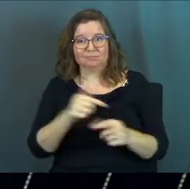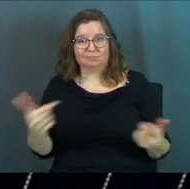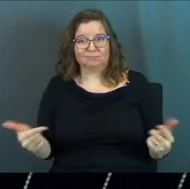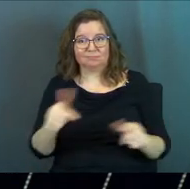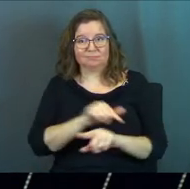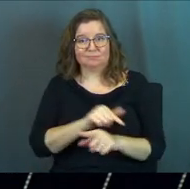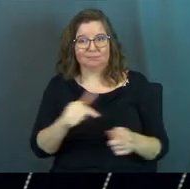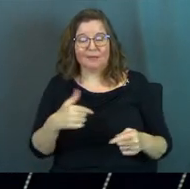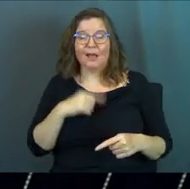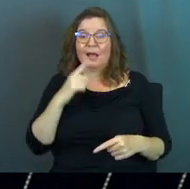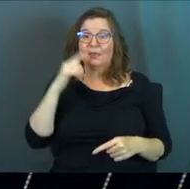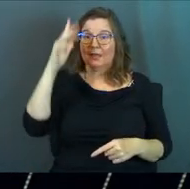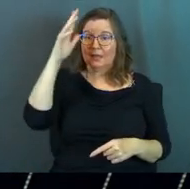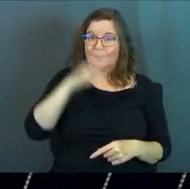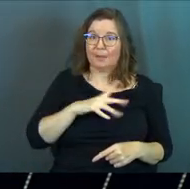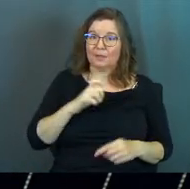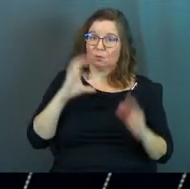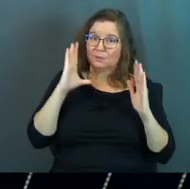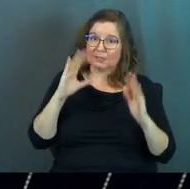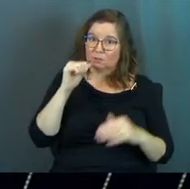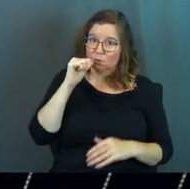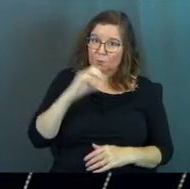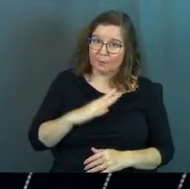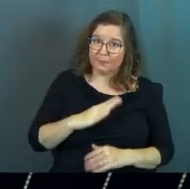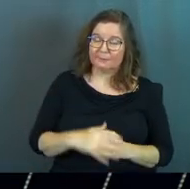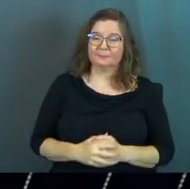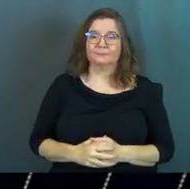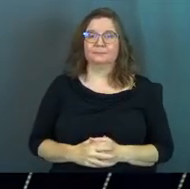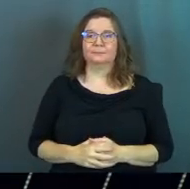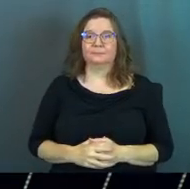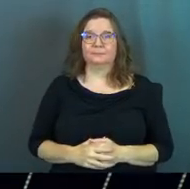I think men need to listen to women.